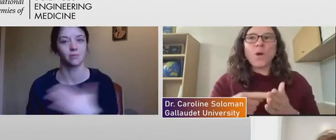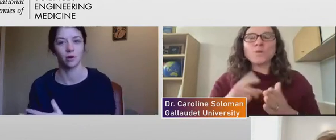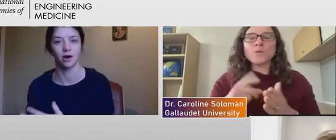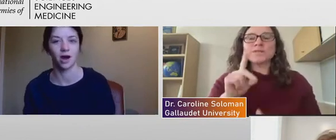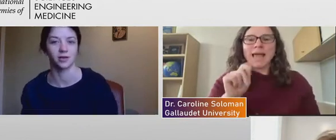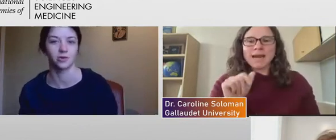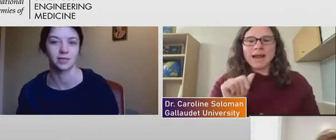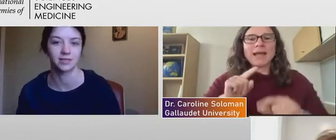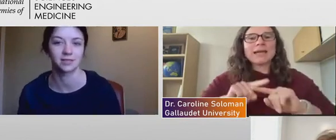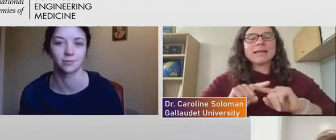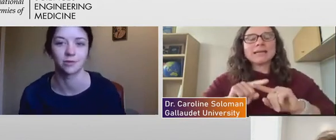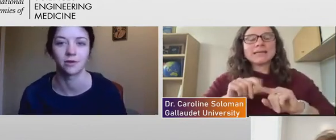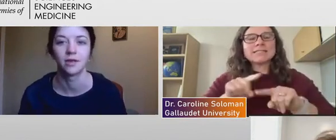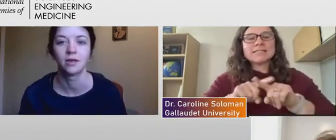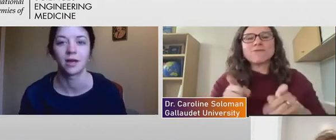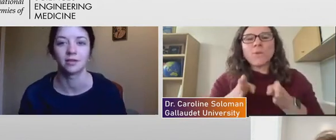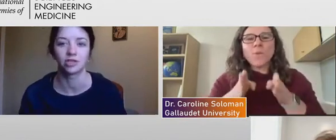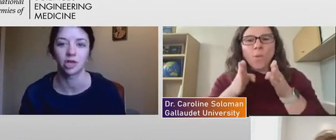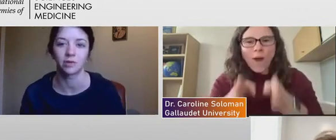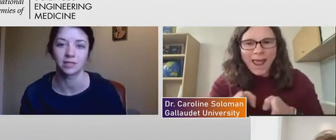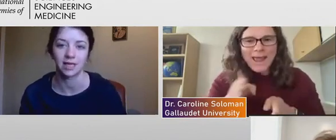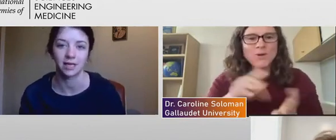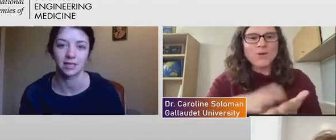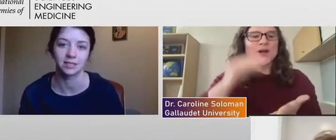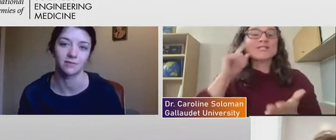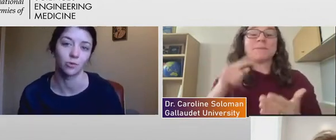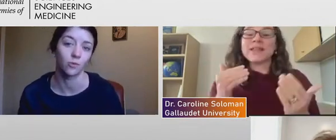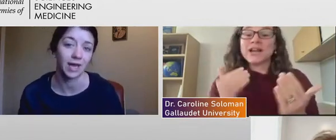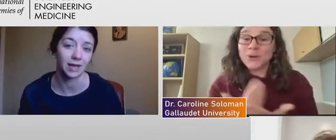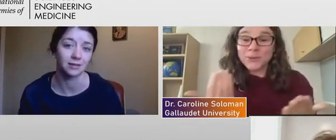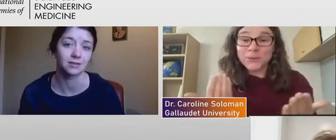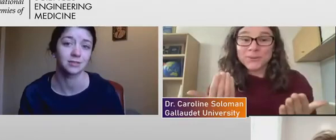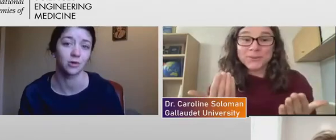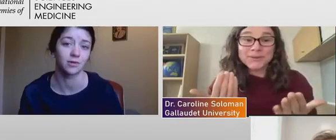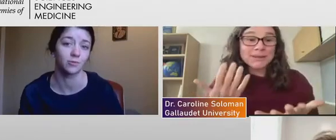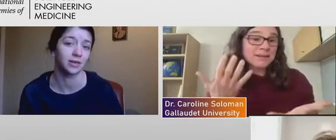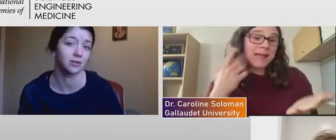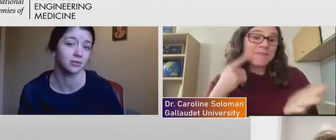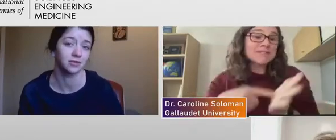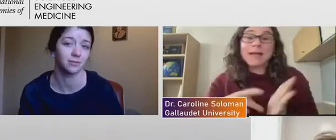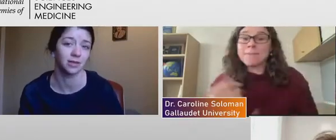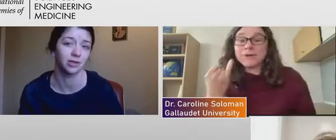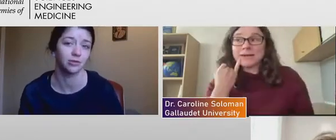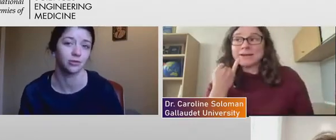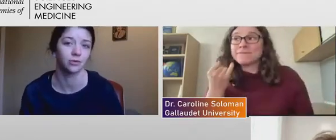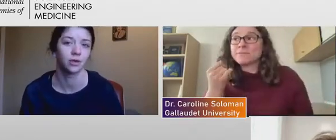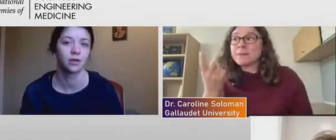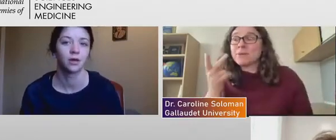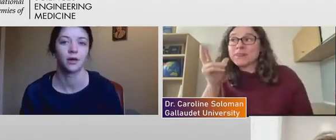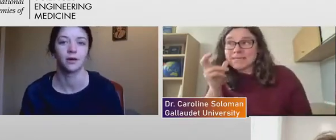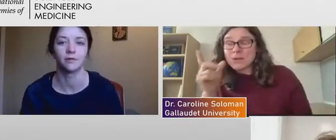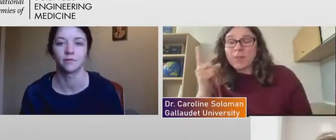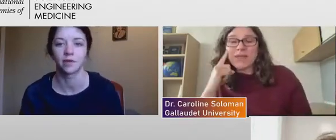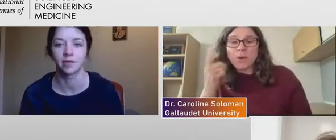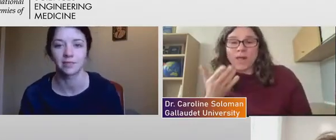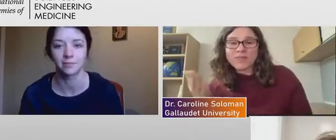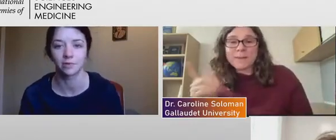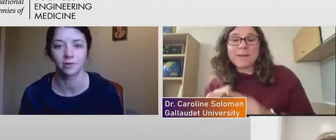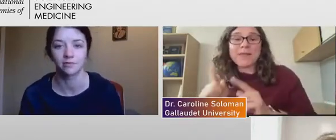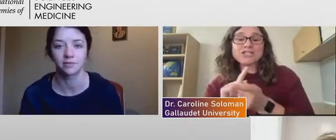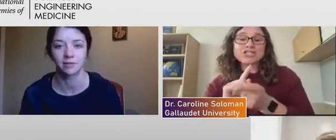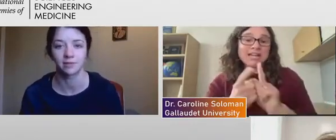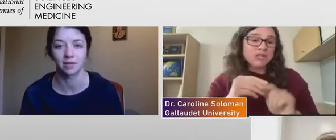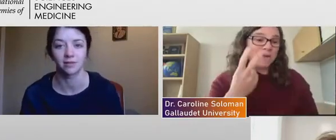things more audio accessible and showing data in different ways so that we can learn something new. Um, for